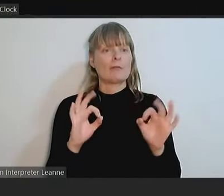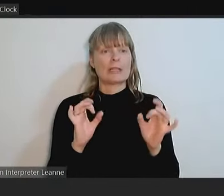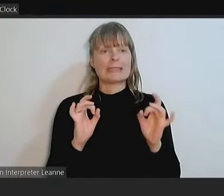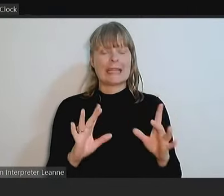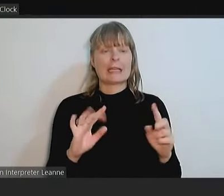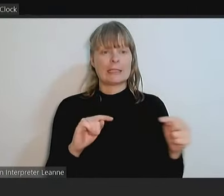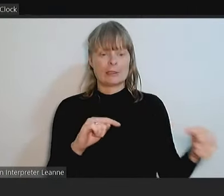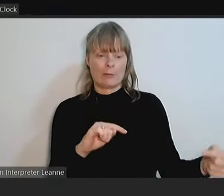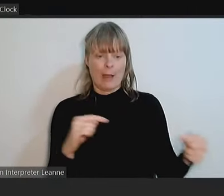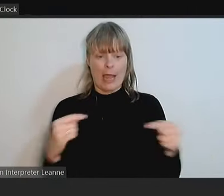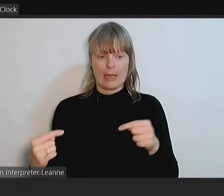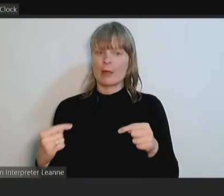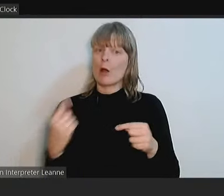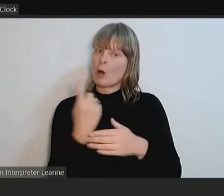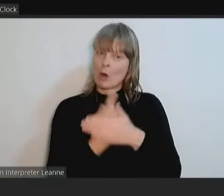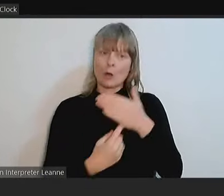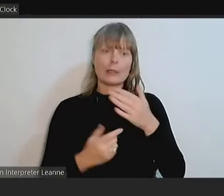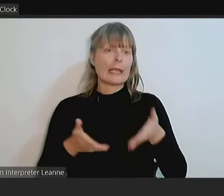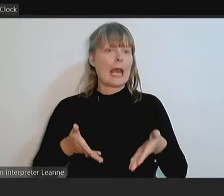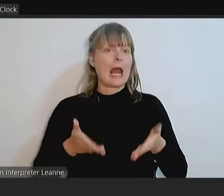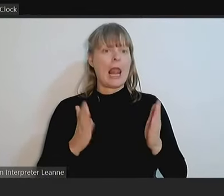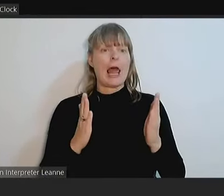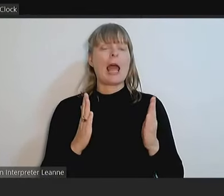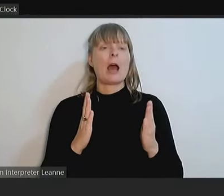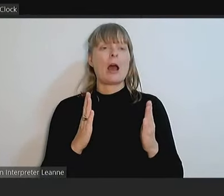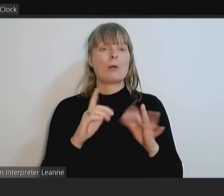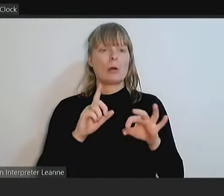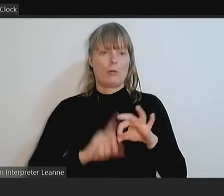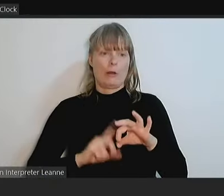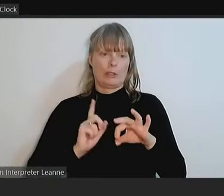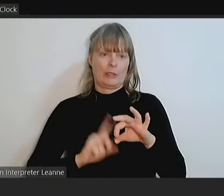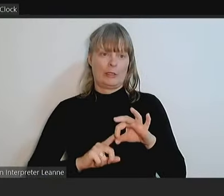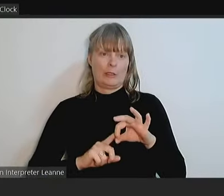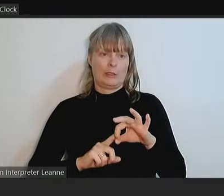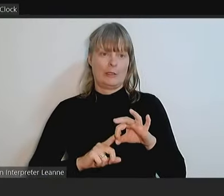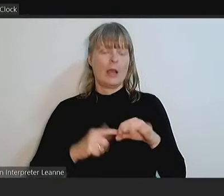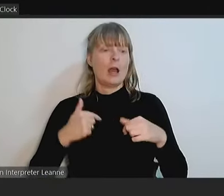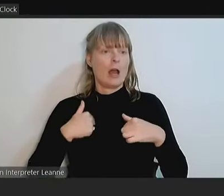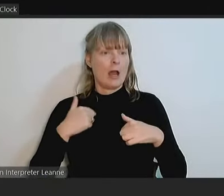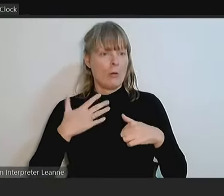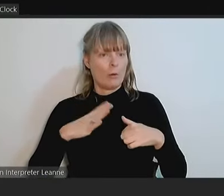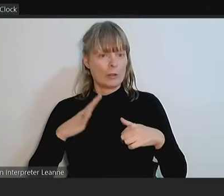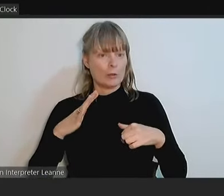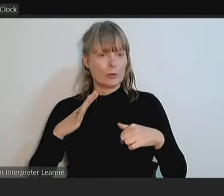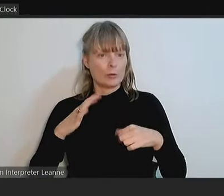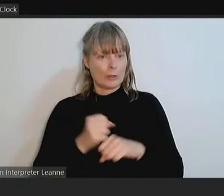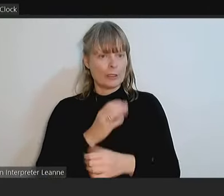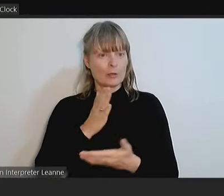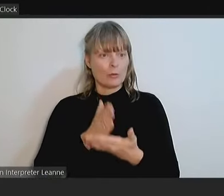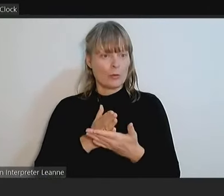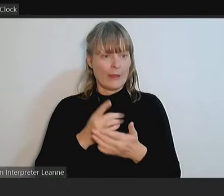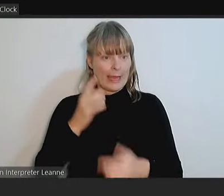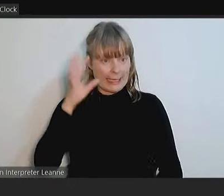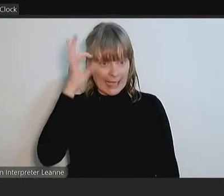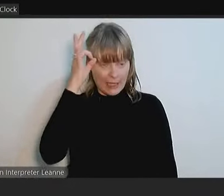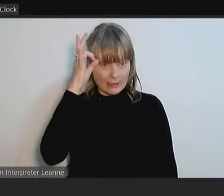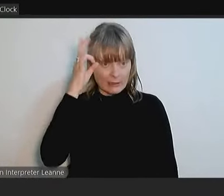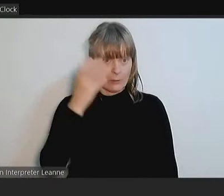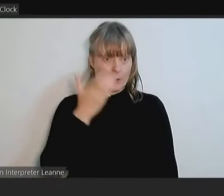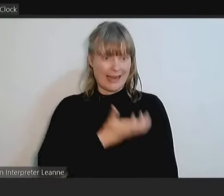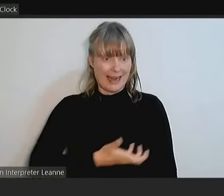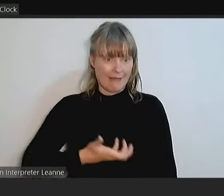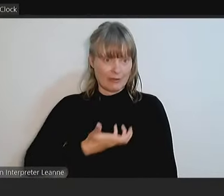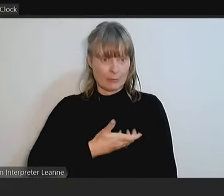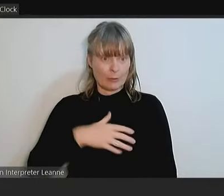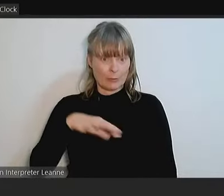We were allowing questions. So it's been accepted, and I wanted to ensure that councillors were comfortable in voting on something, I and